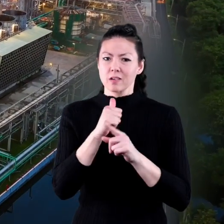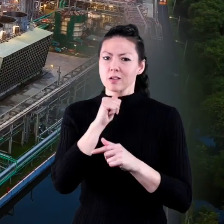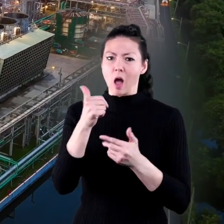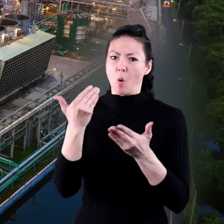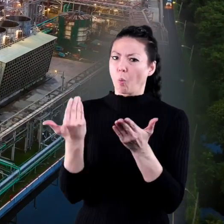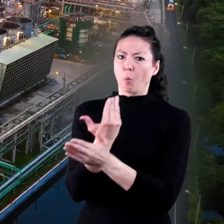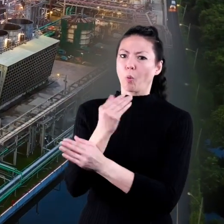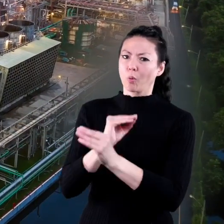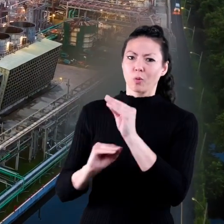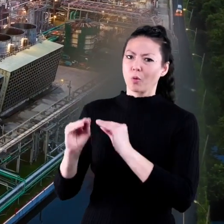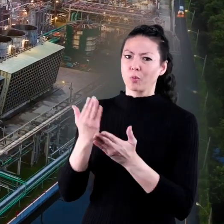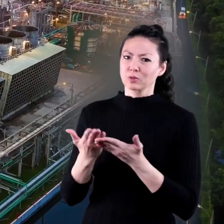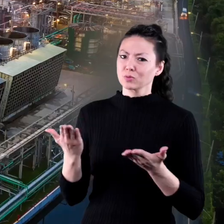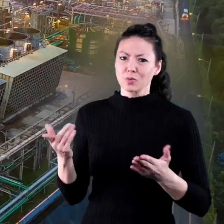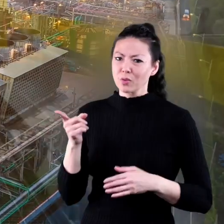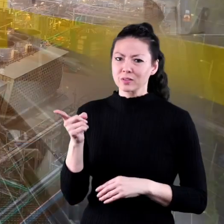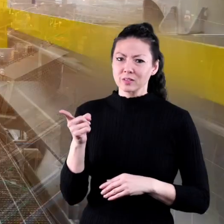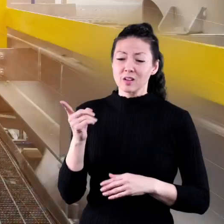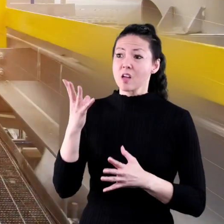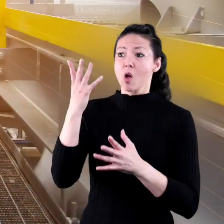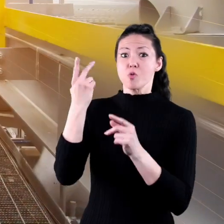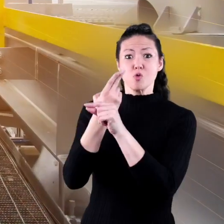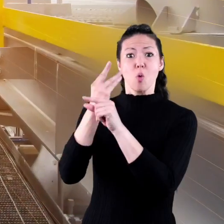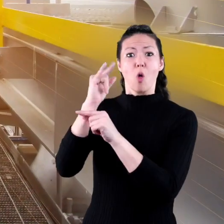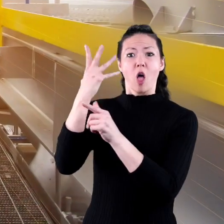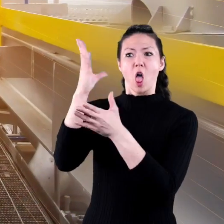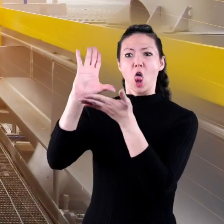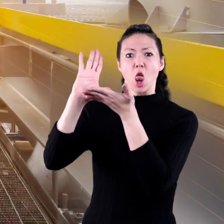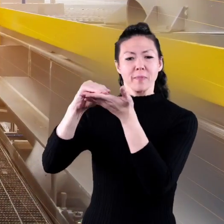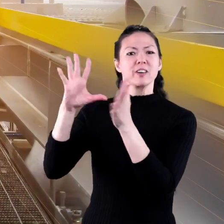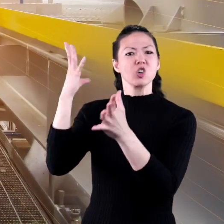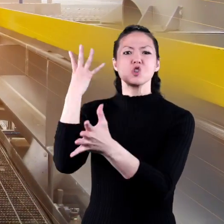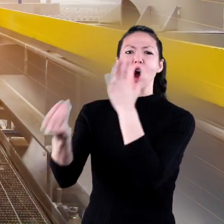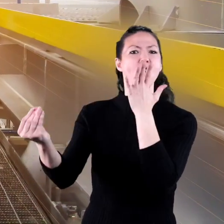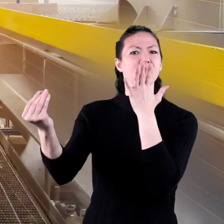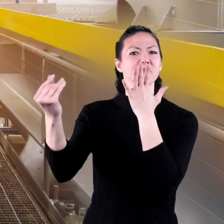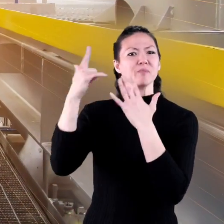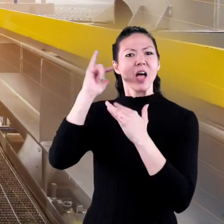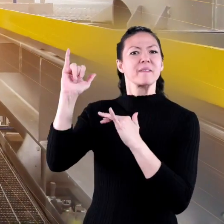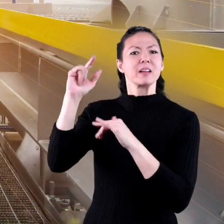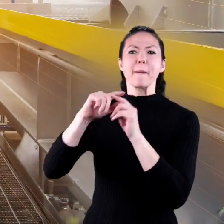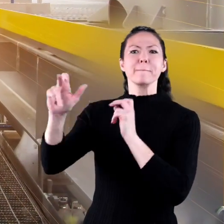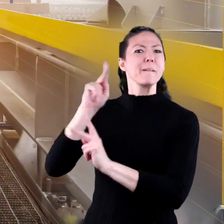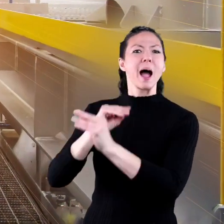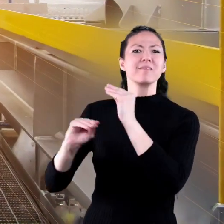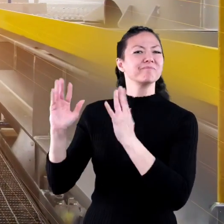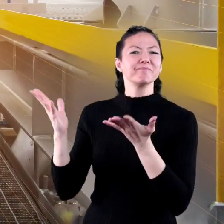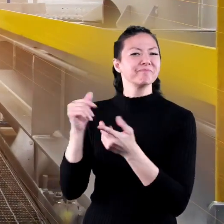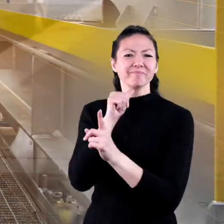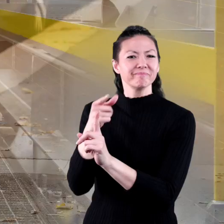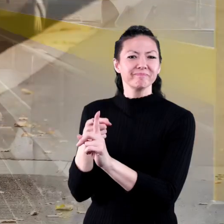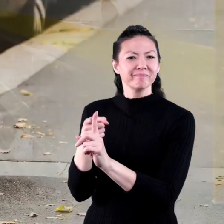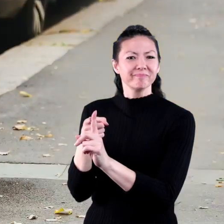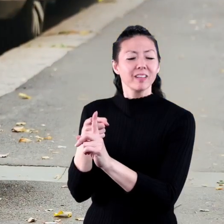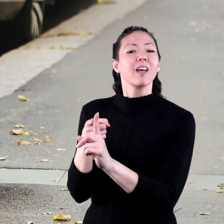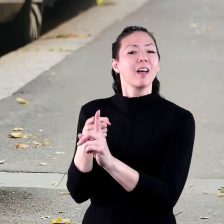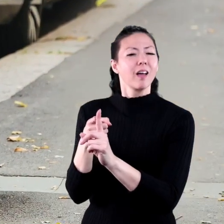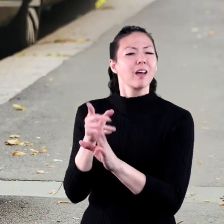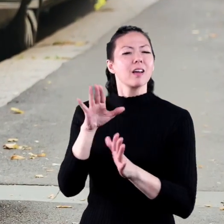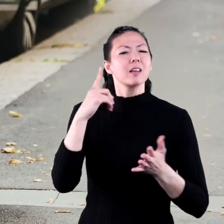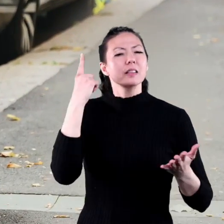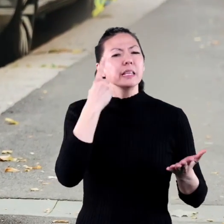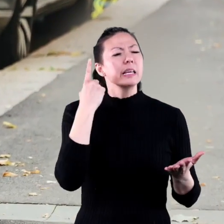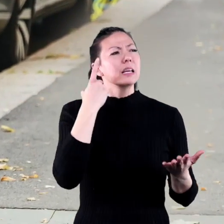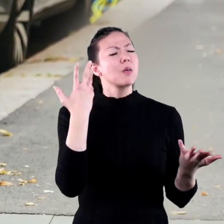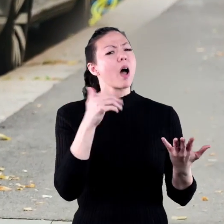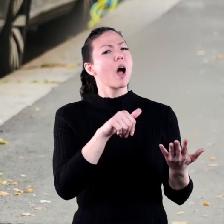oil is a non-renewable resource, and when it's gone, it is gone for all time. Don't you